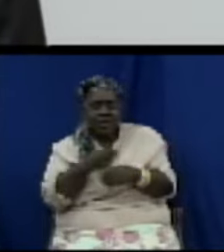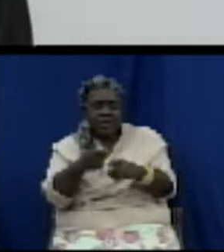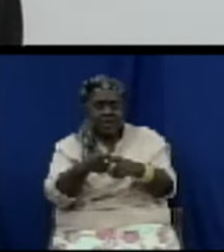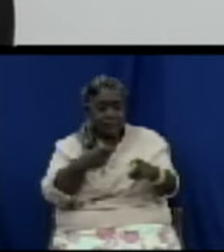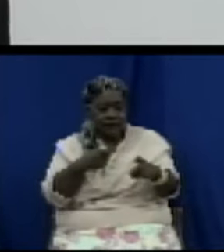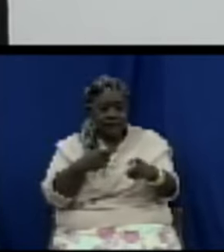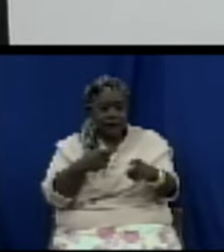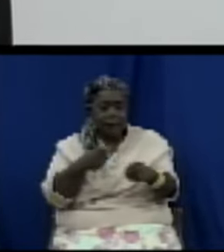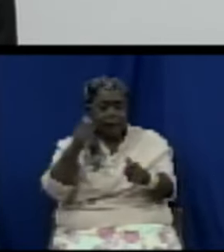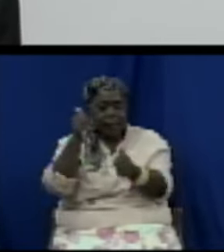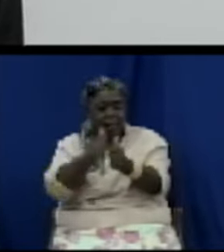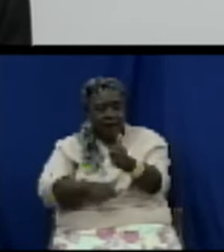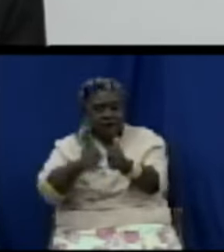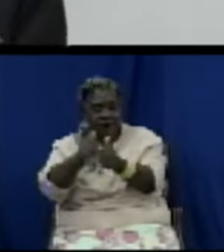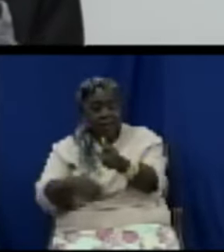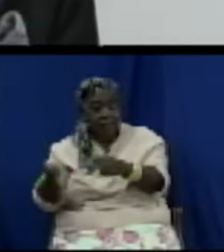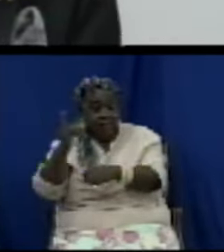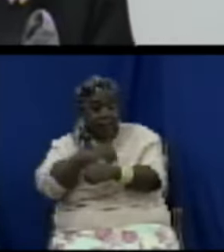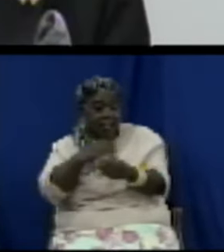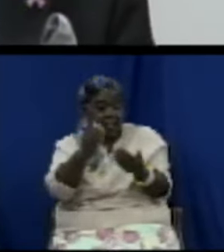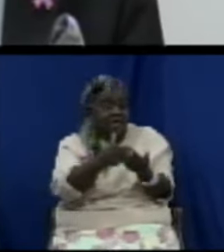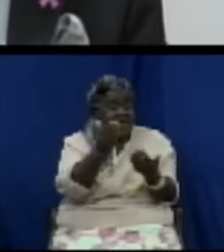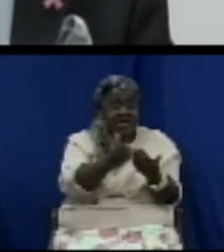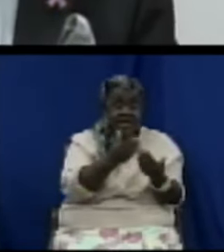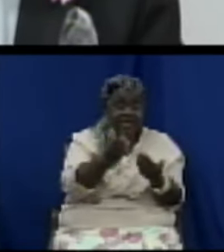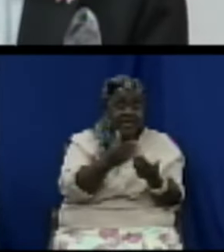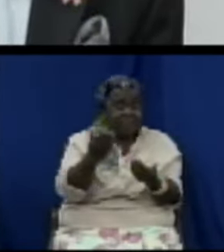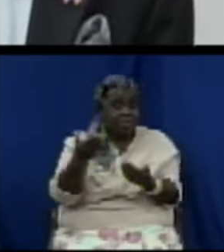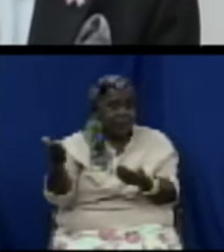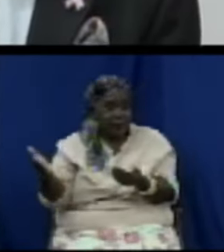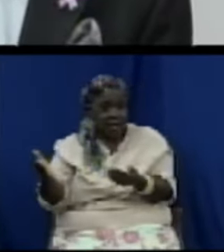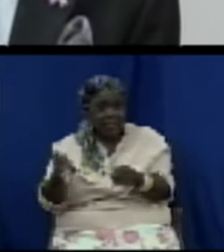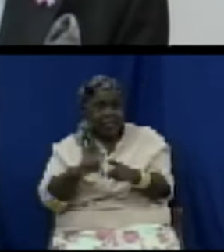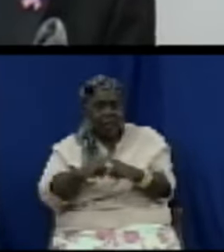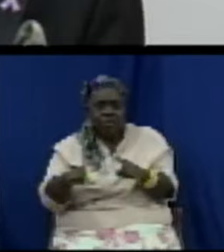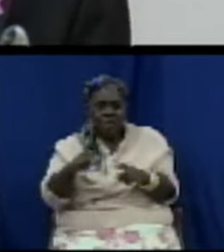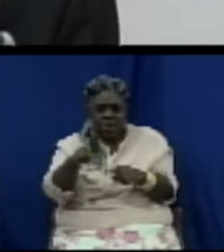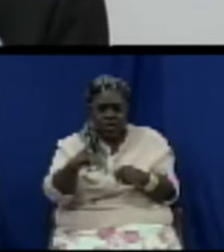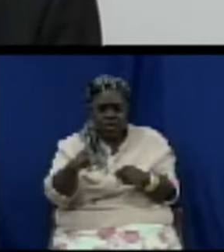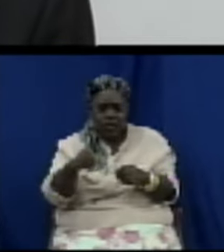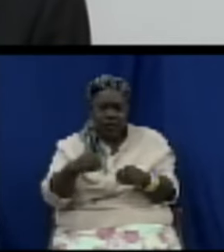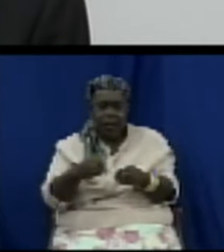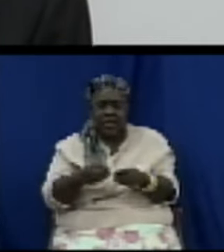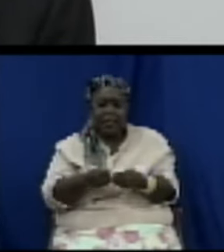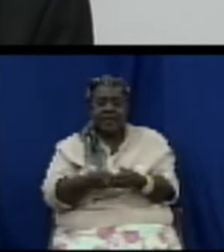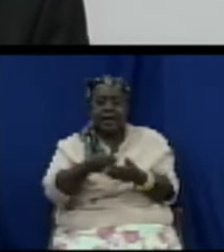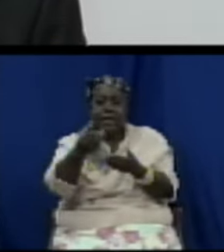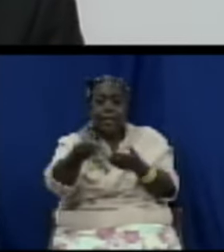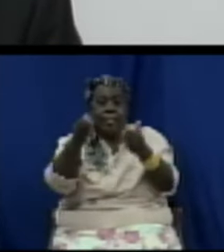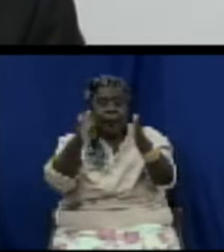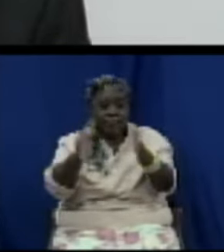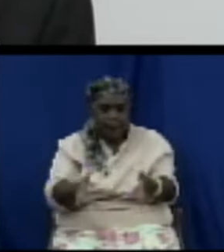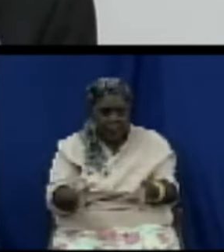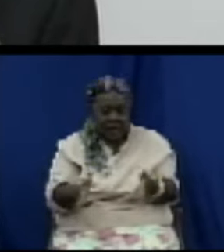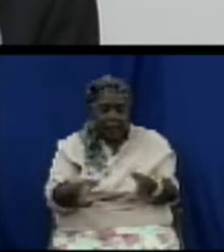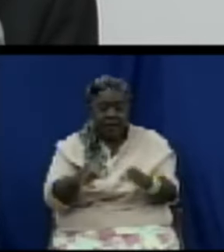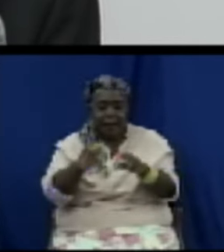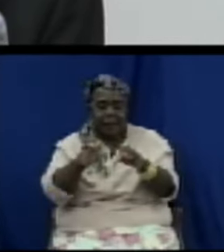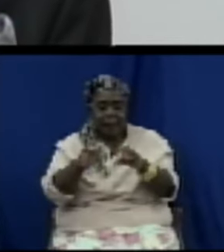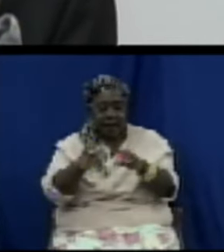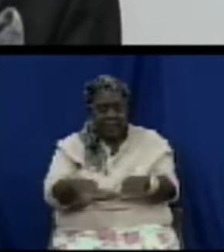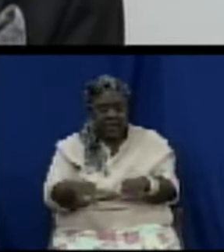consumer must now know he can make noise he can do something if he believes